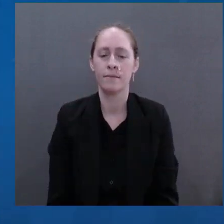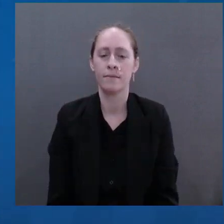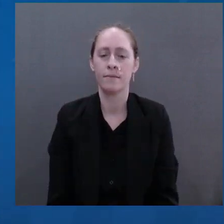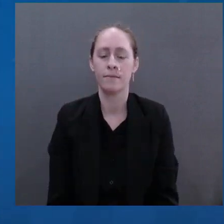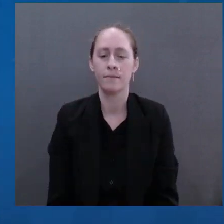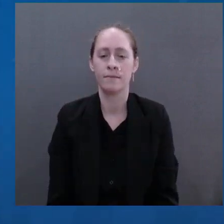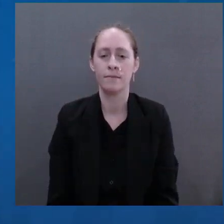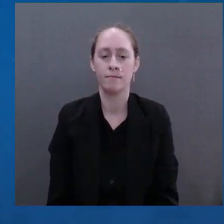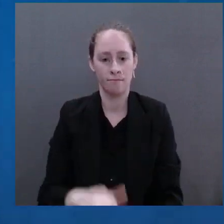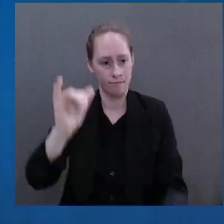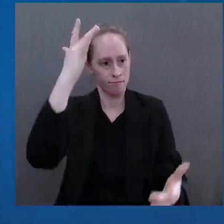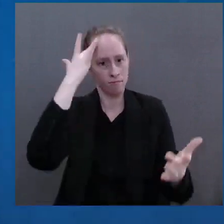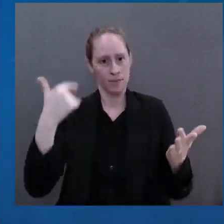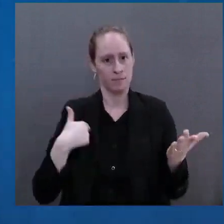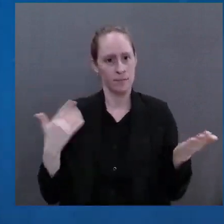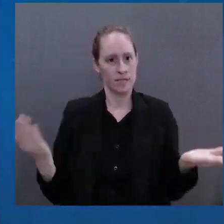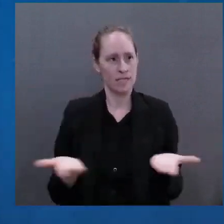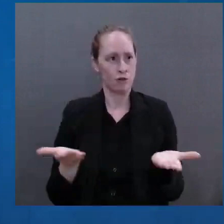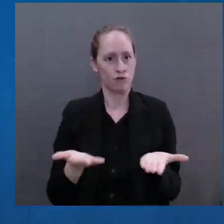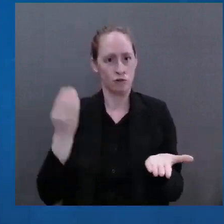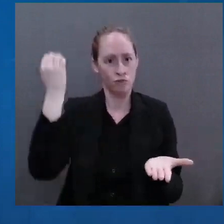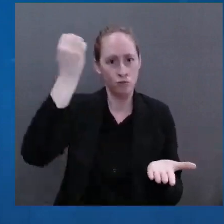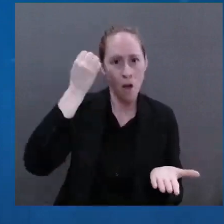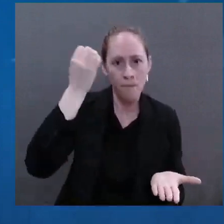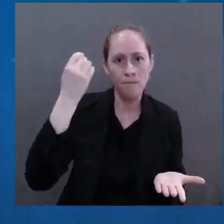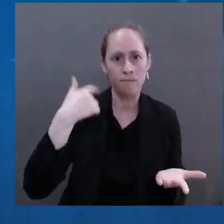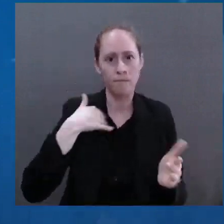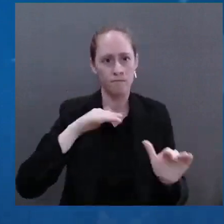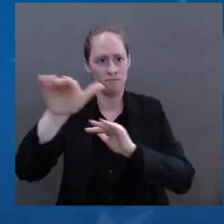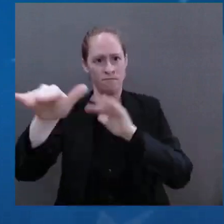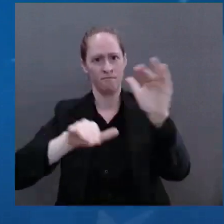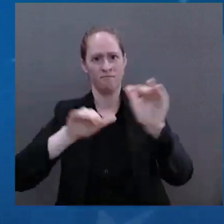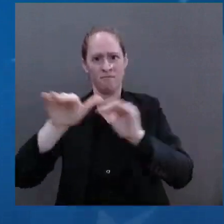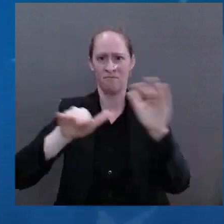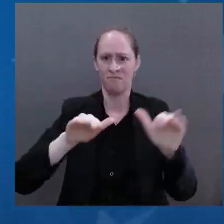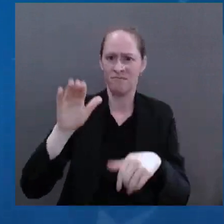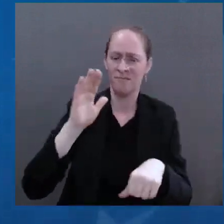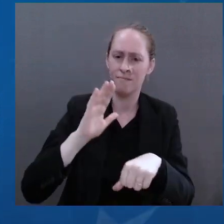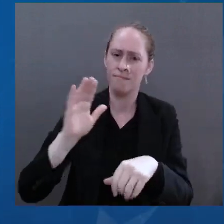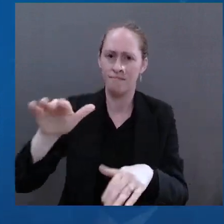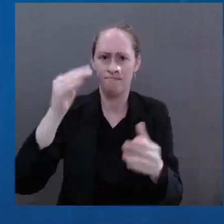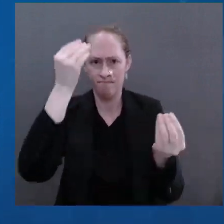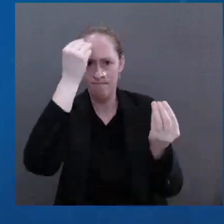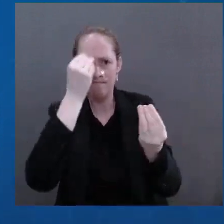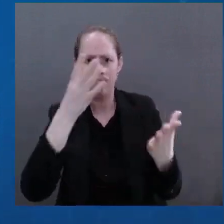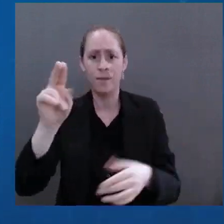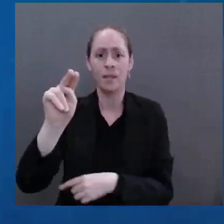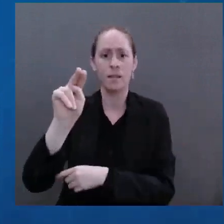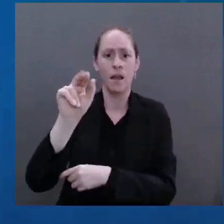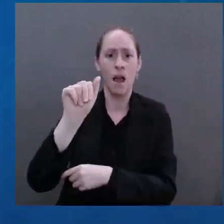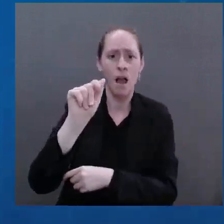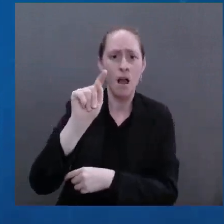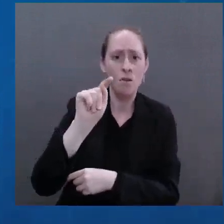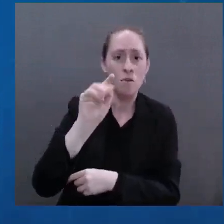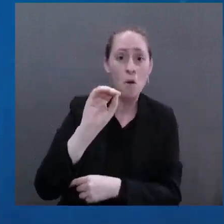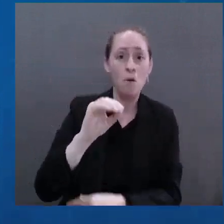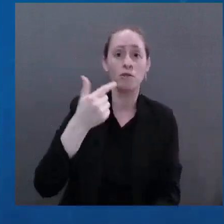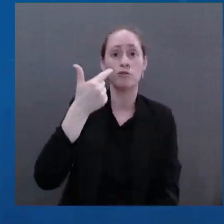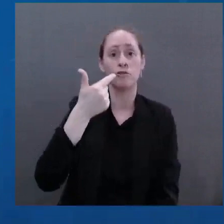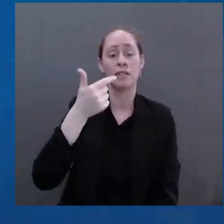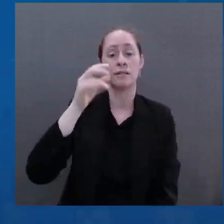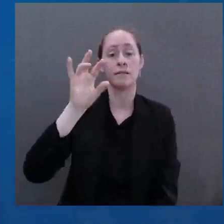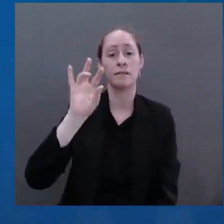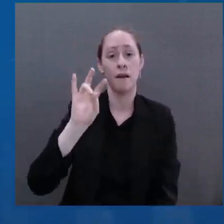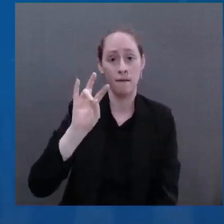determined message for NATO, for the G7, for the European Union, for all freedom-loving nations.